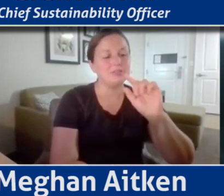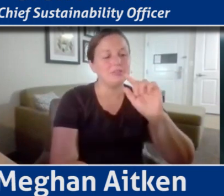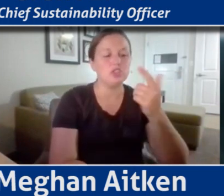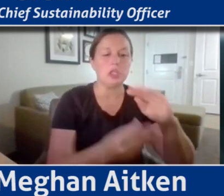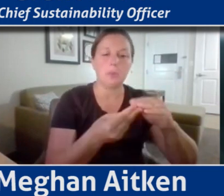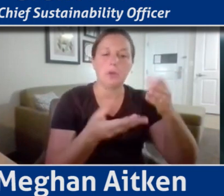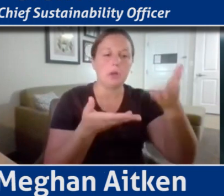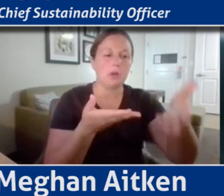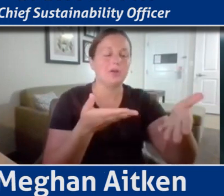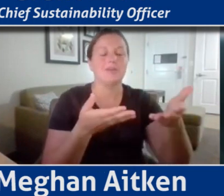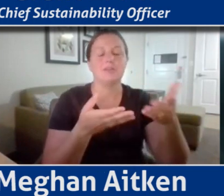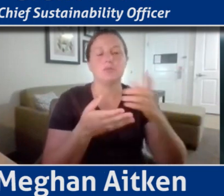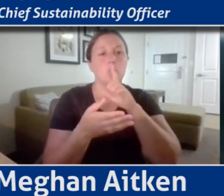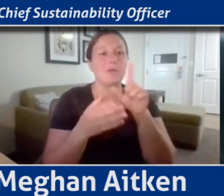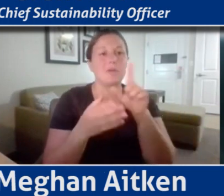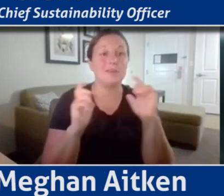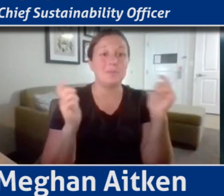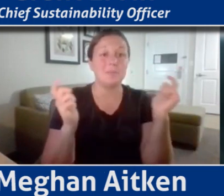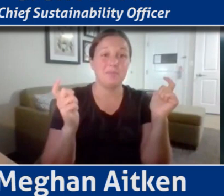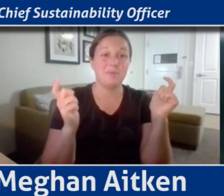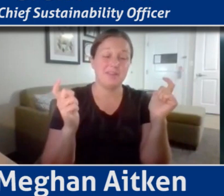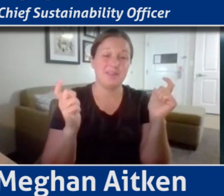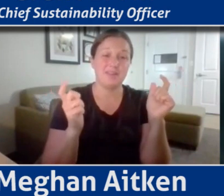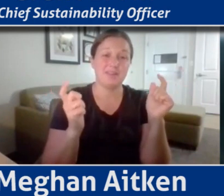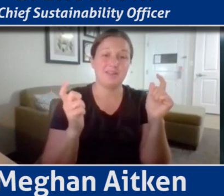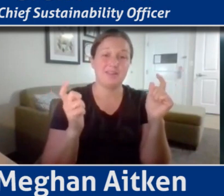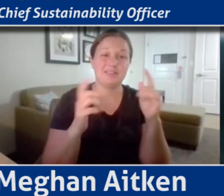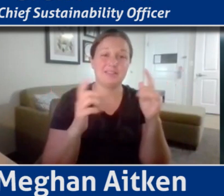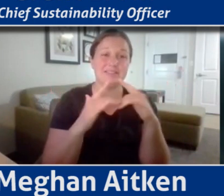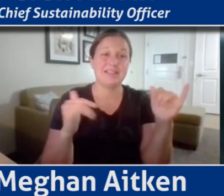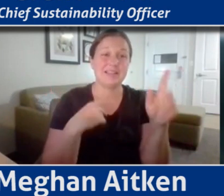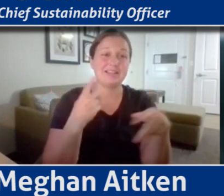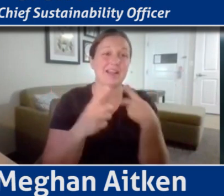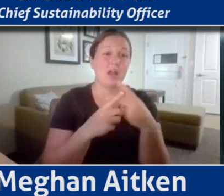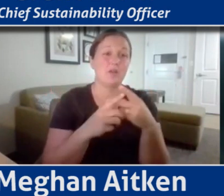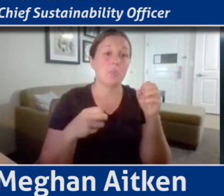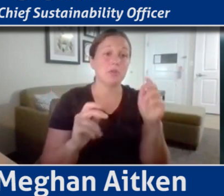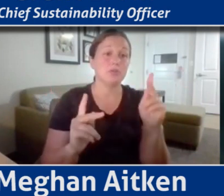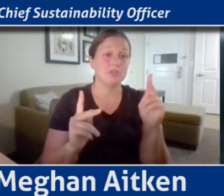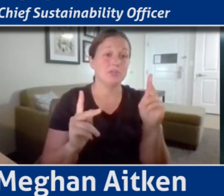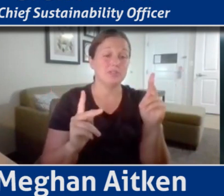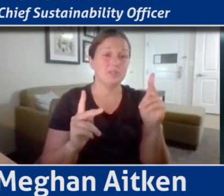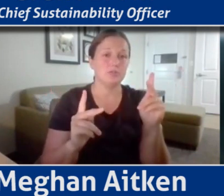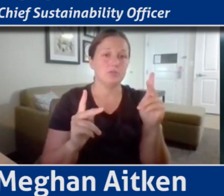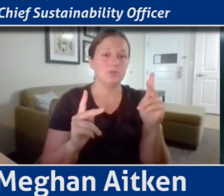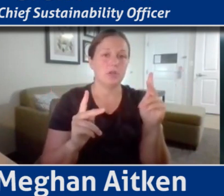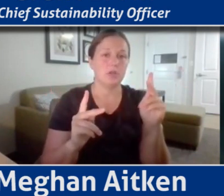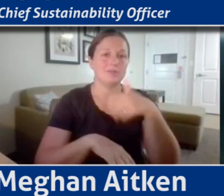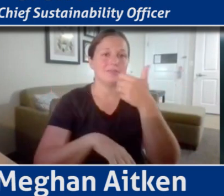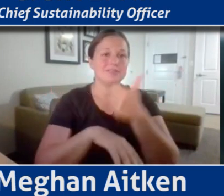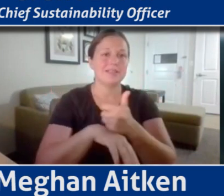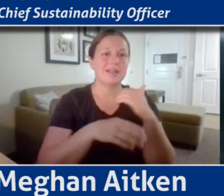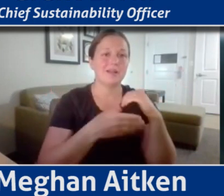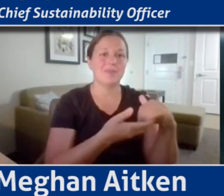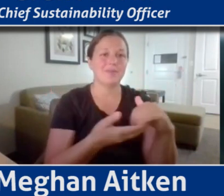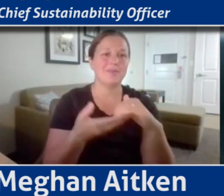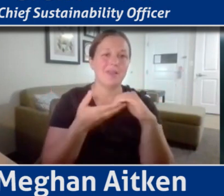so it's really kind of a big tent type of opportunity in order to start to facilitate those types of collaborative ventures.